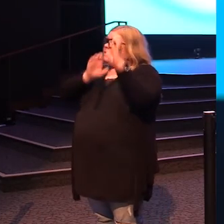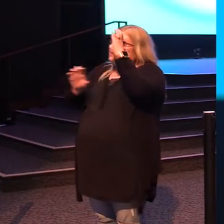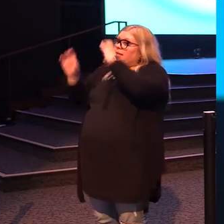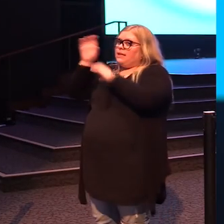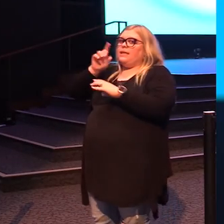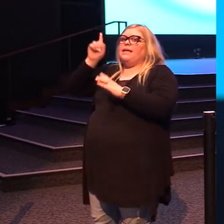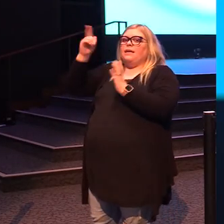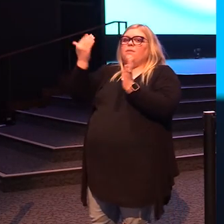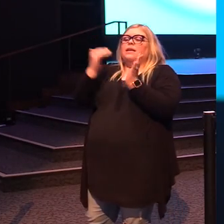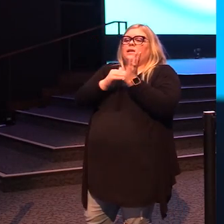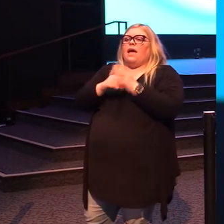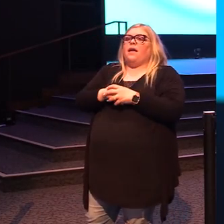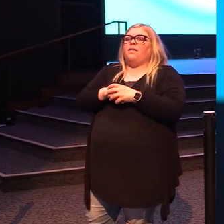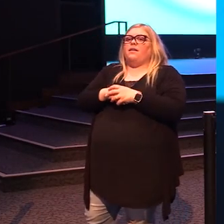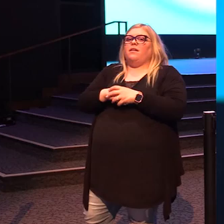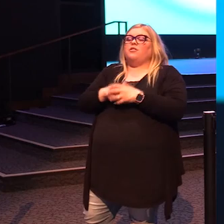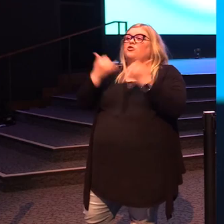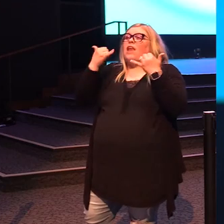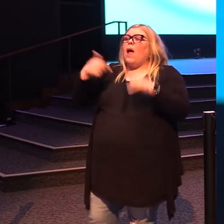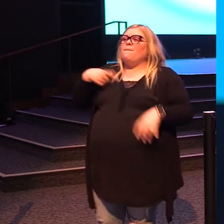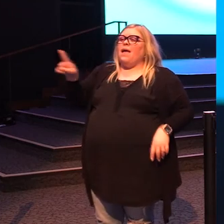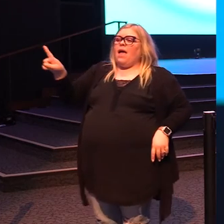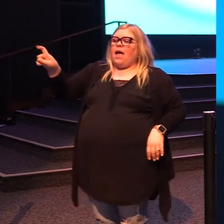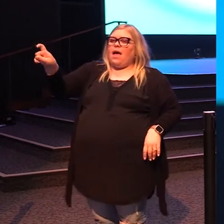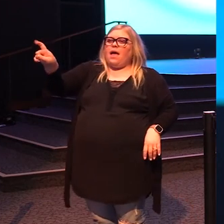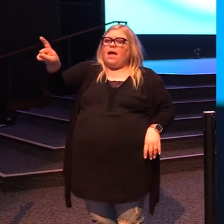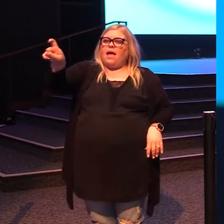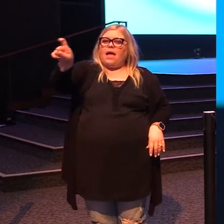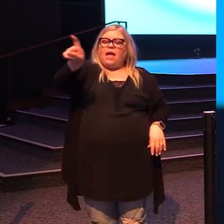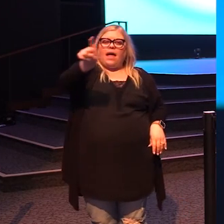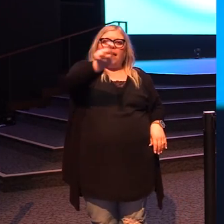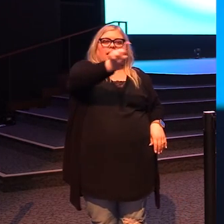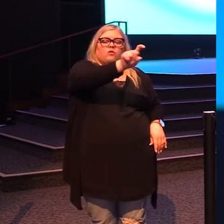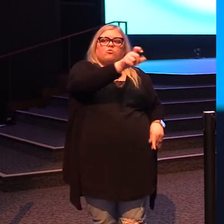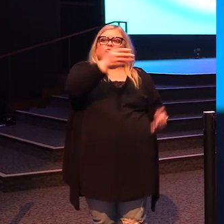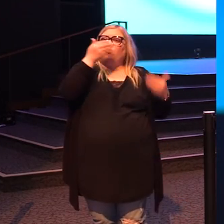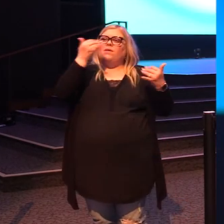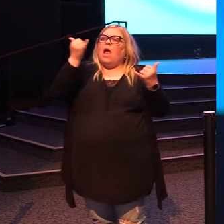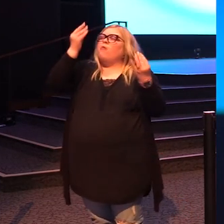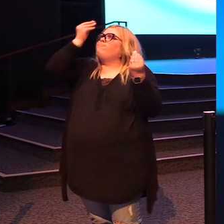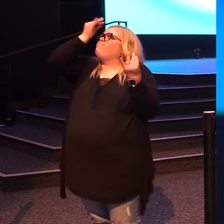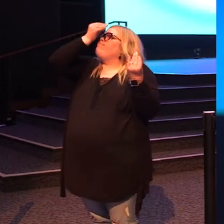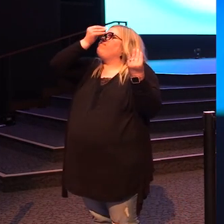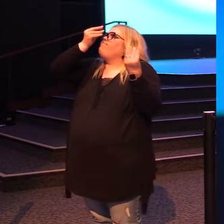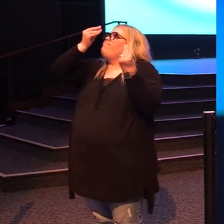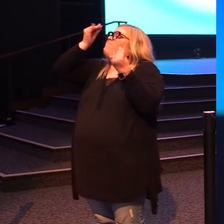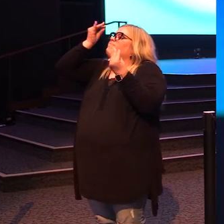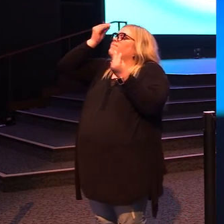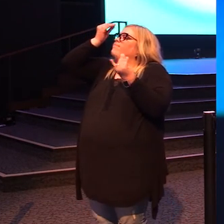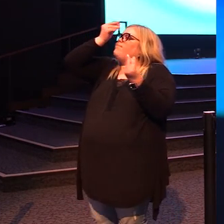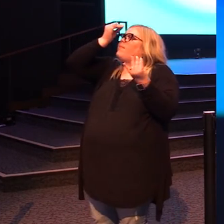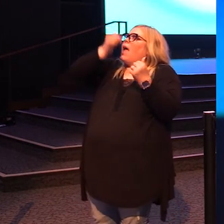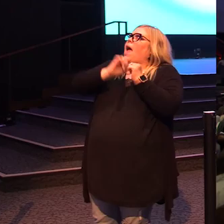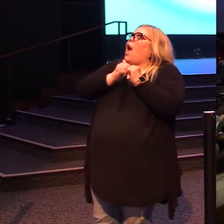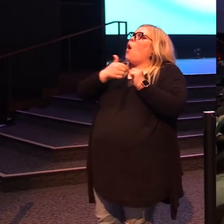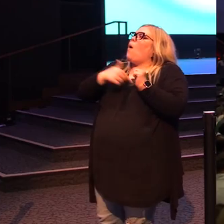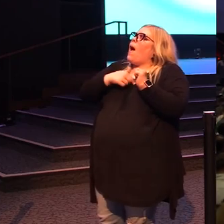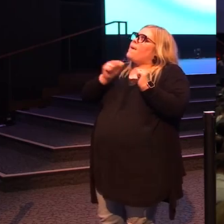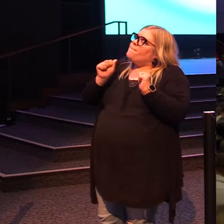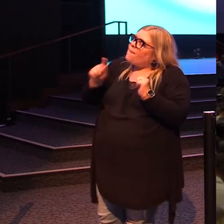And all across the room, I'm just asking as I close today, just close your eyes. I'm just asking where do you need to get back to seeking?